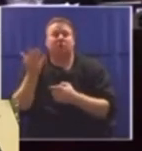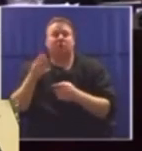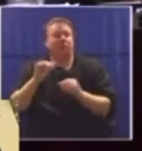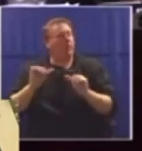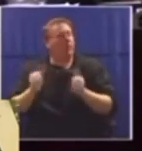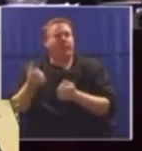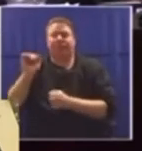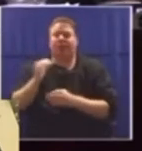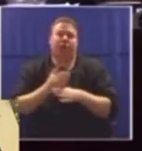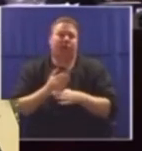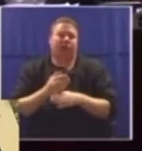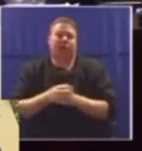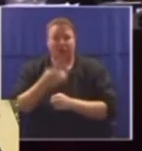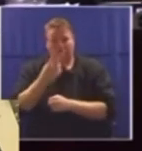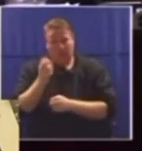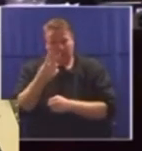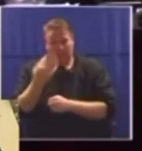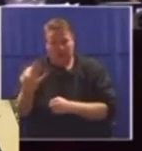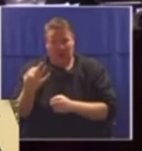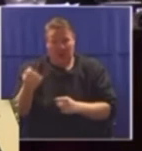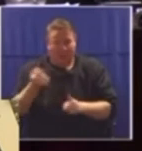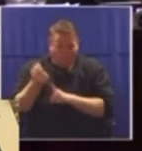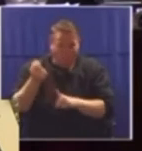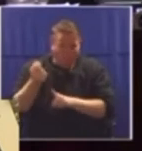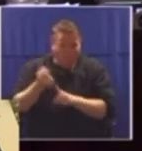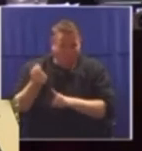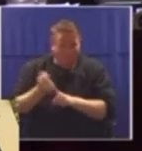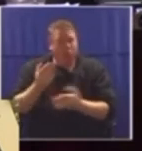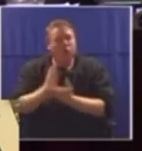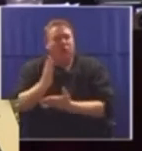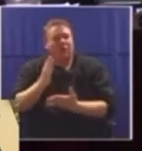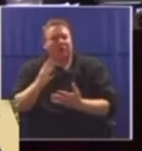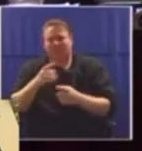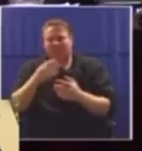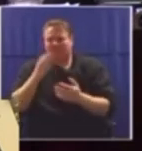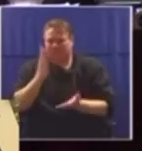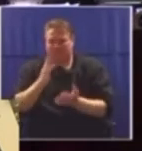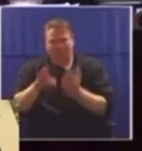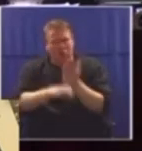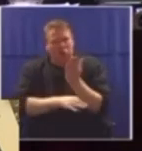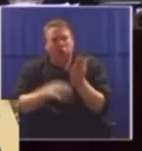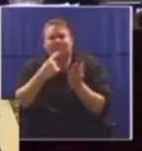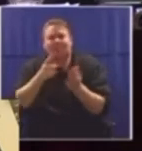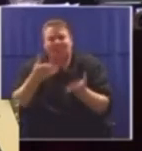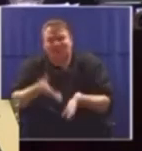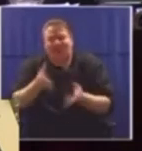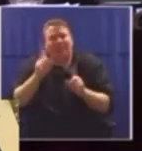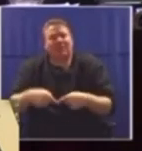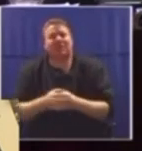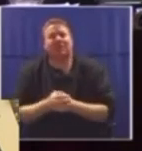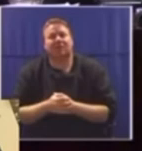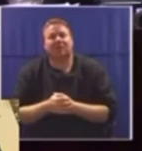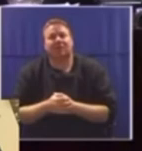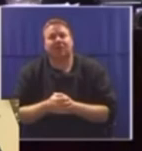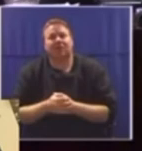should we still be battling for the rights that should be inherently granted to us? Cheperson, we acknowledge trade bears such